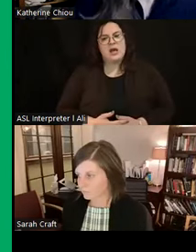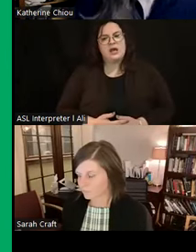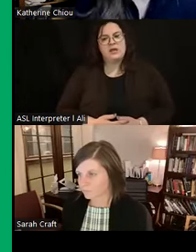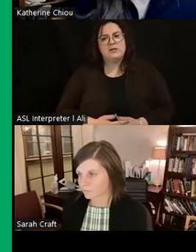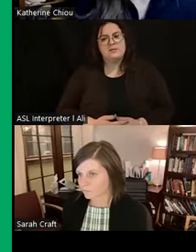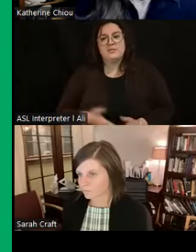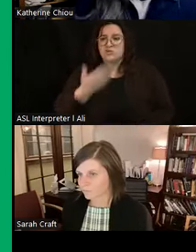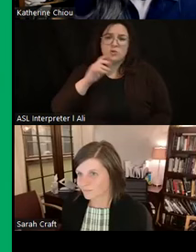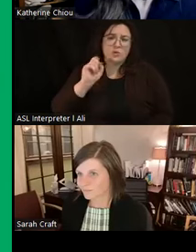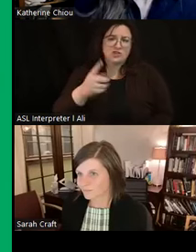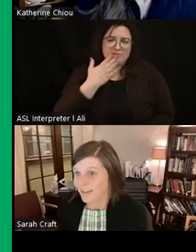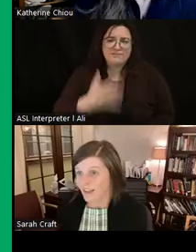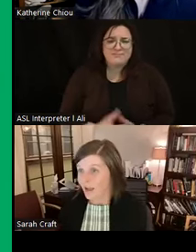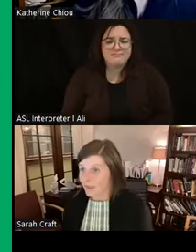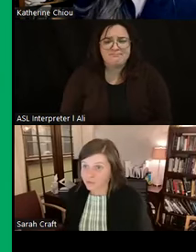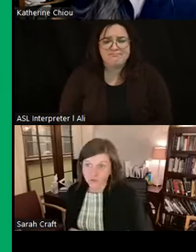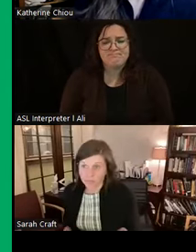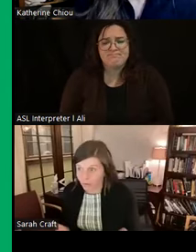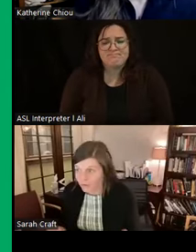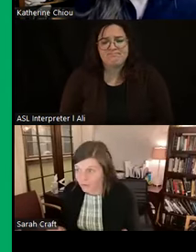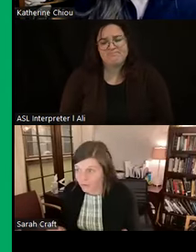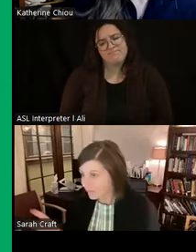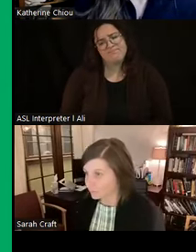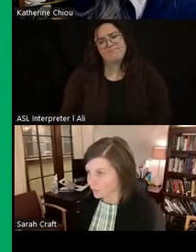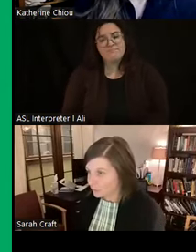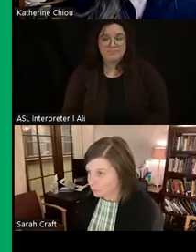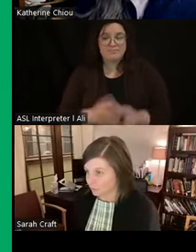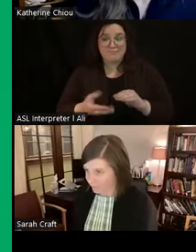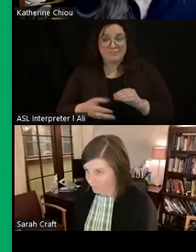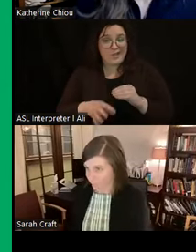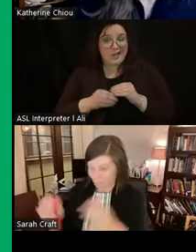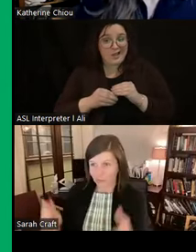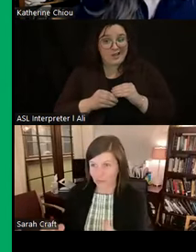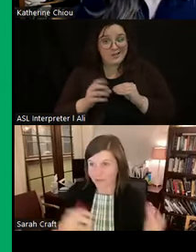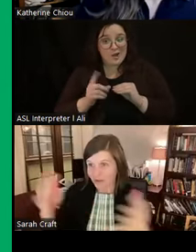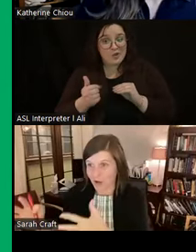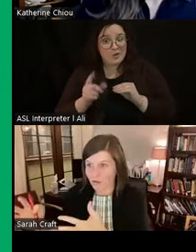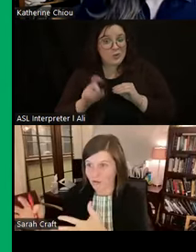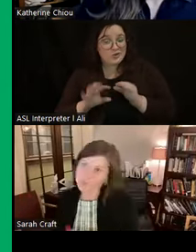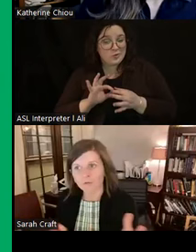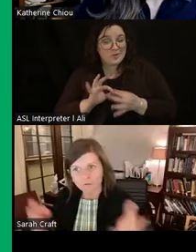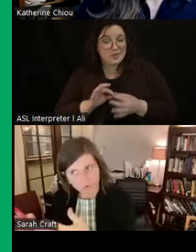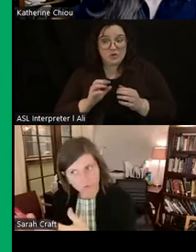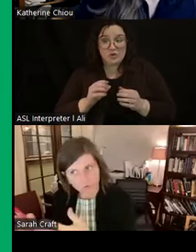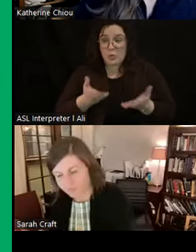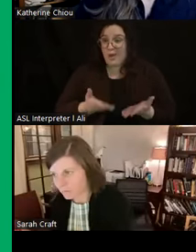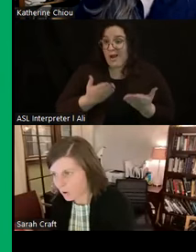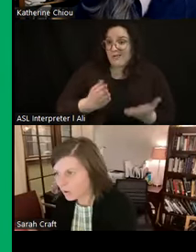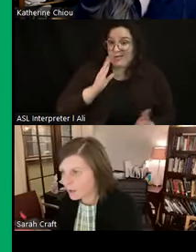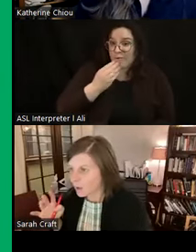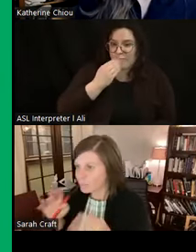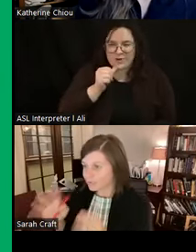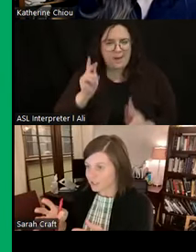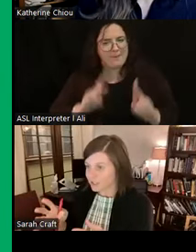the case. That's a great question though. Actually sort of building on that, there's another question that has both to do with offerings of food, not of